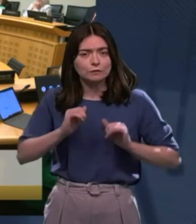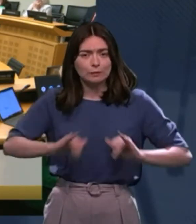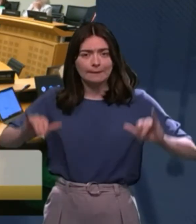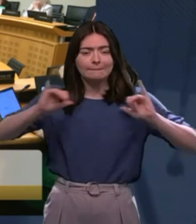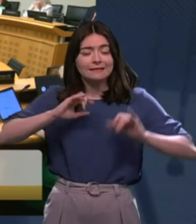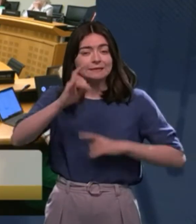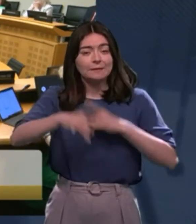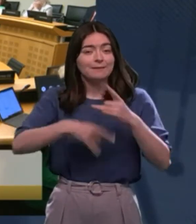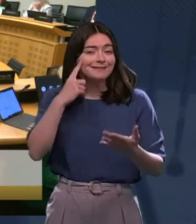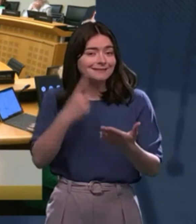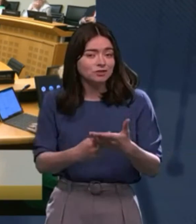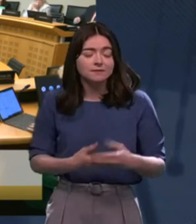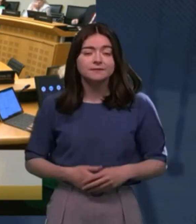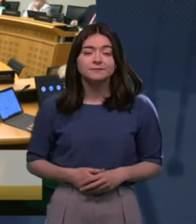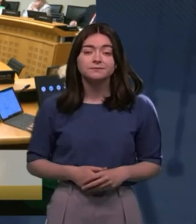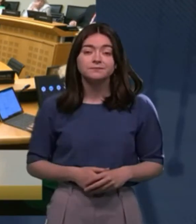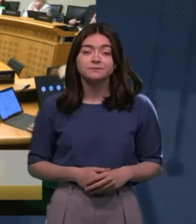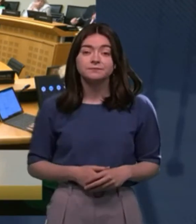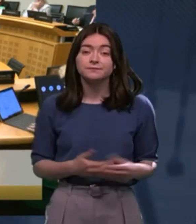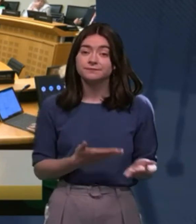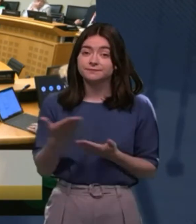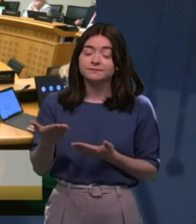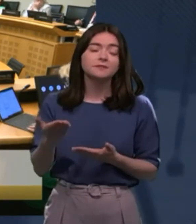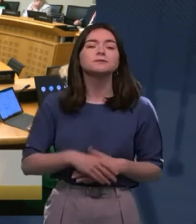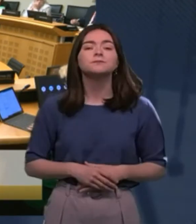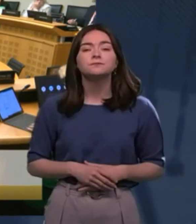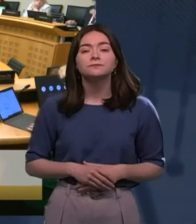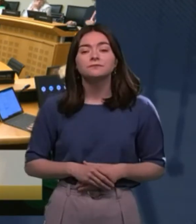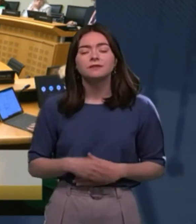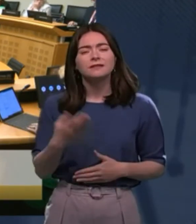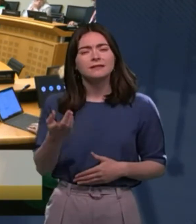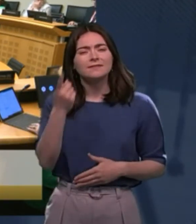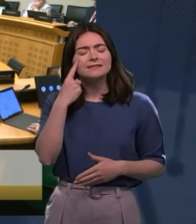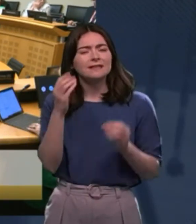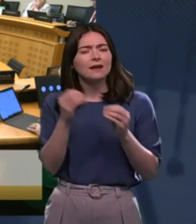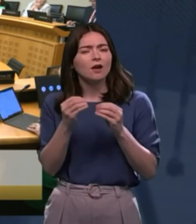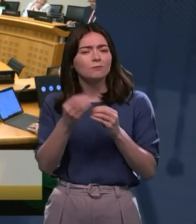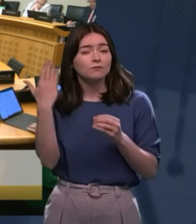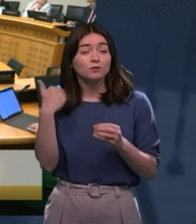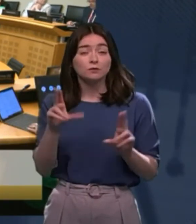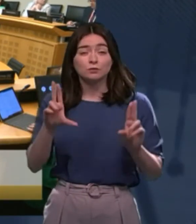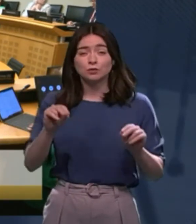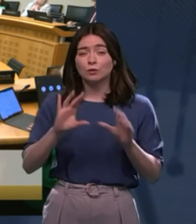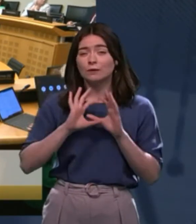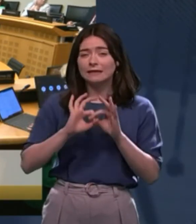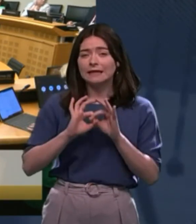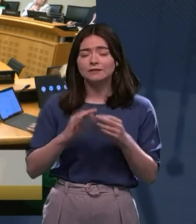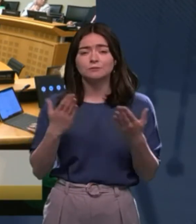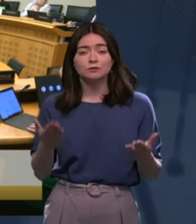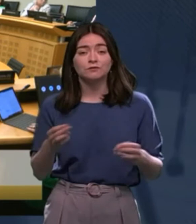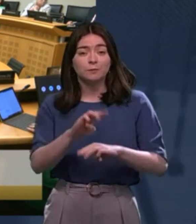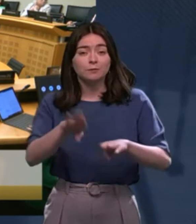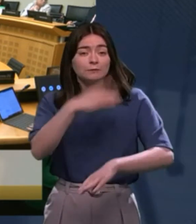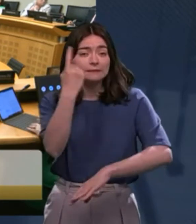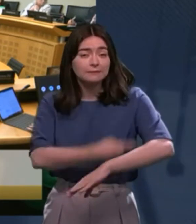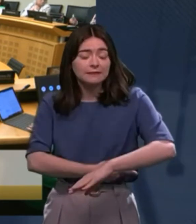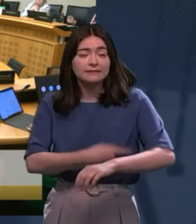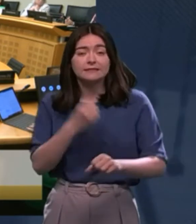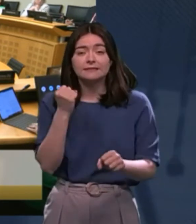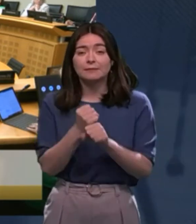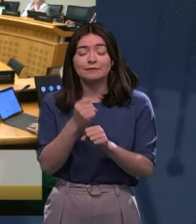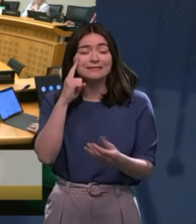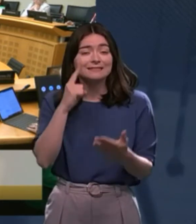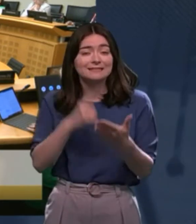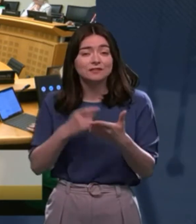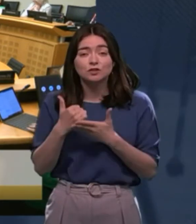Okay, will we start with John? I mean, I've heard that comment before that there was no engagement with people with disabilities in terms of the